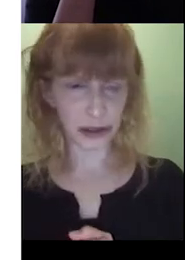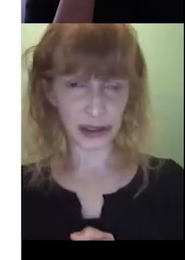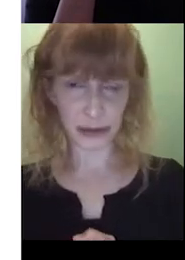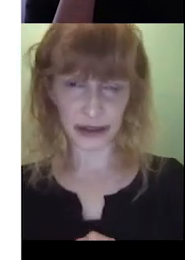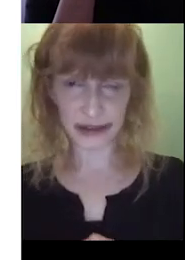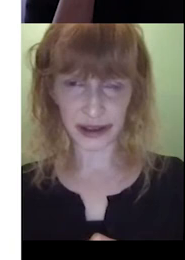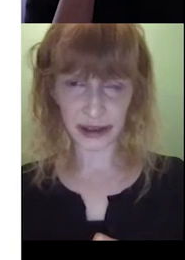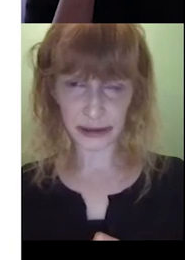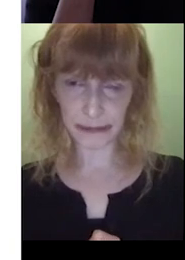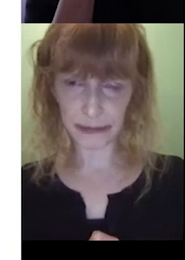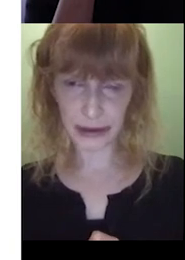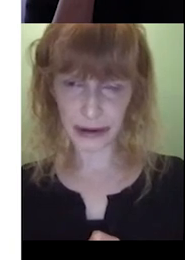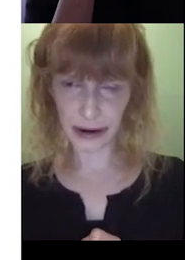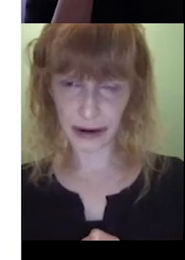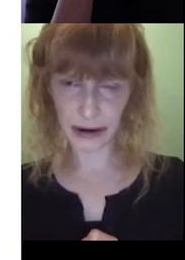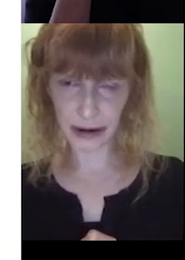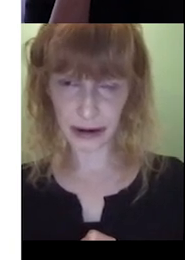comment we can make about the snake?